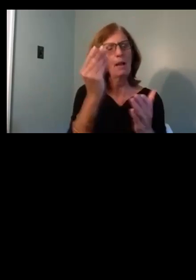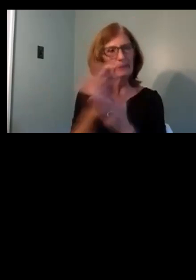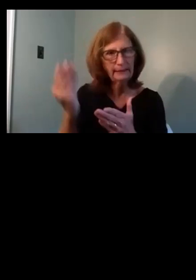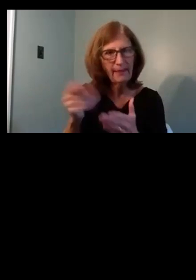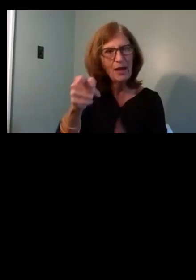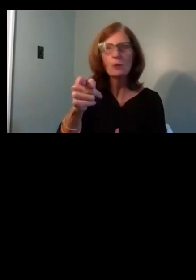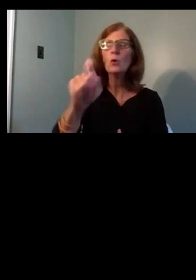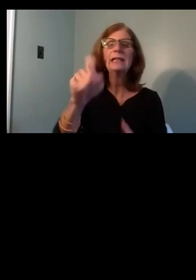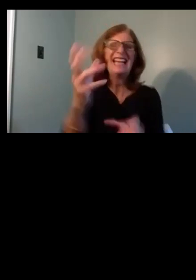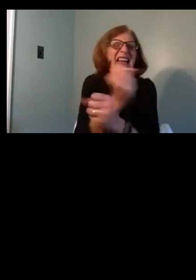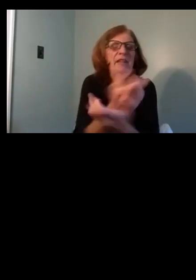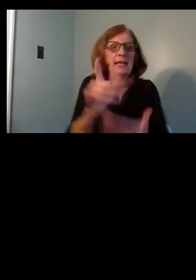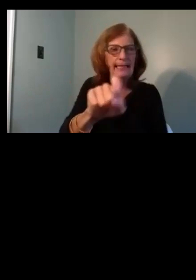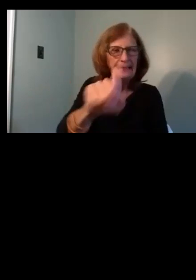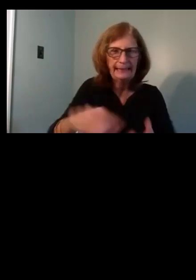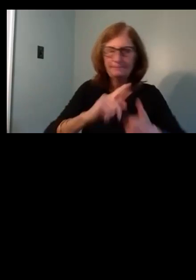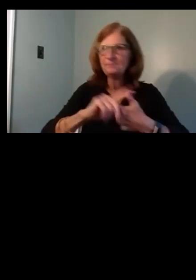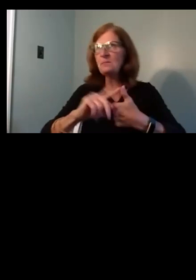they need there, whether it's